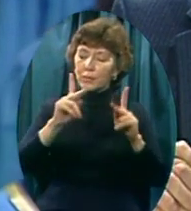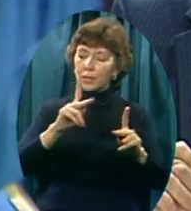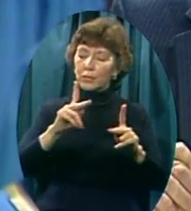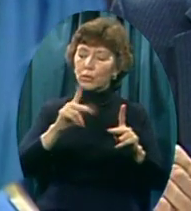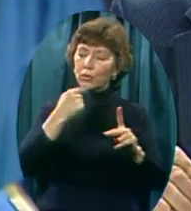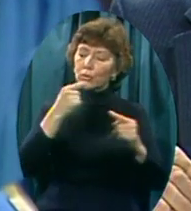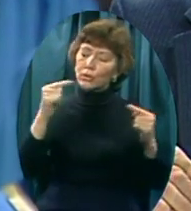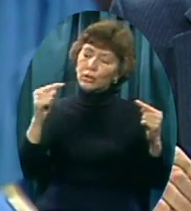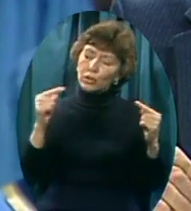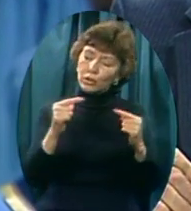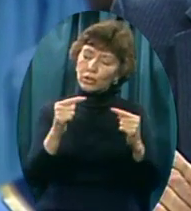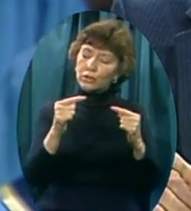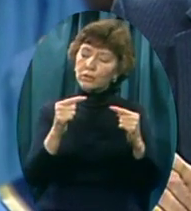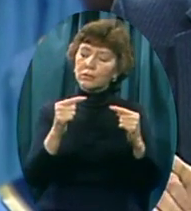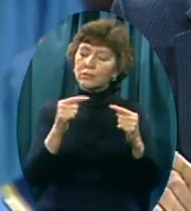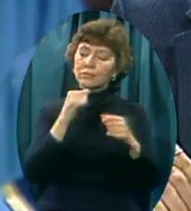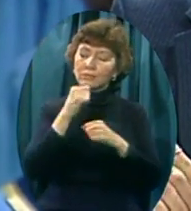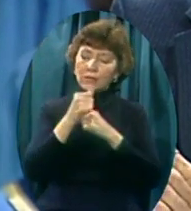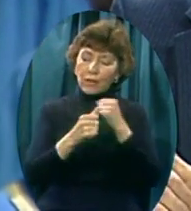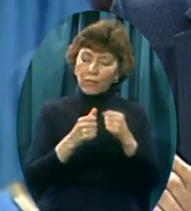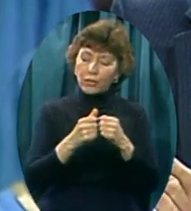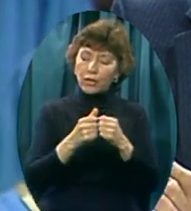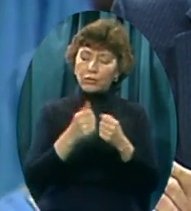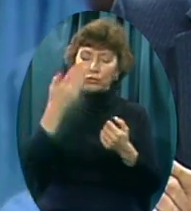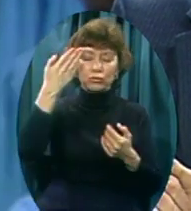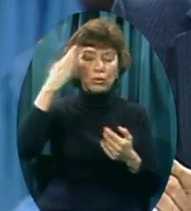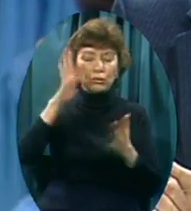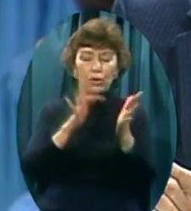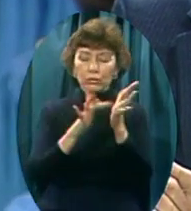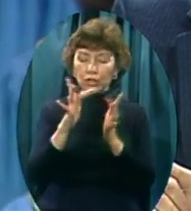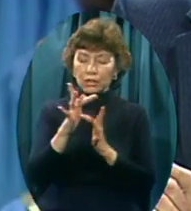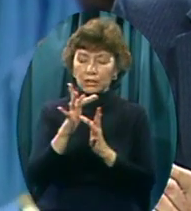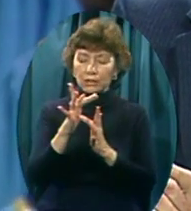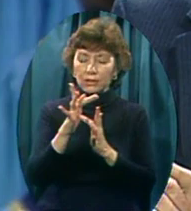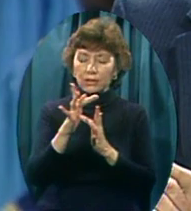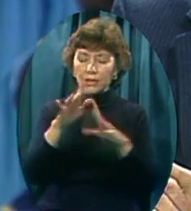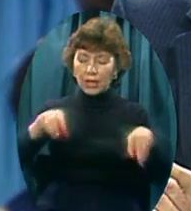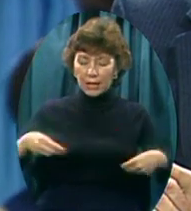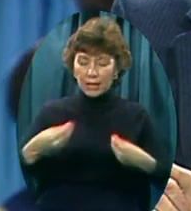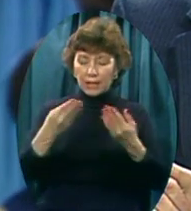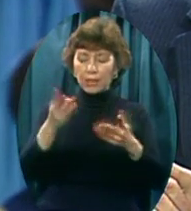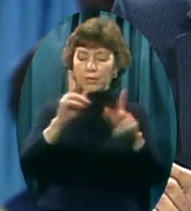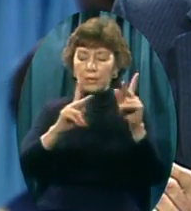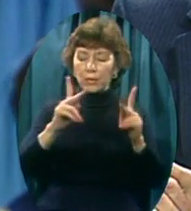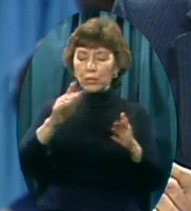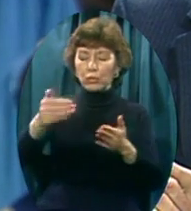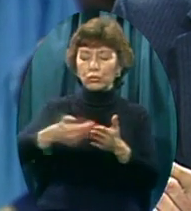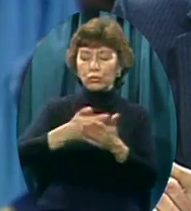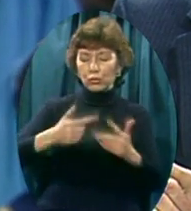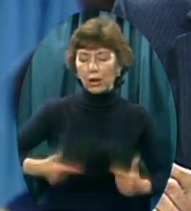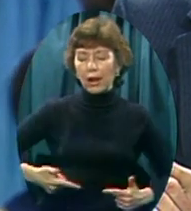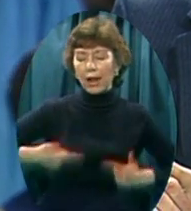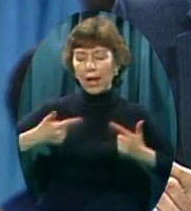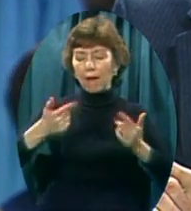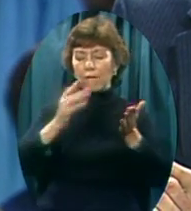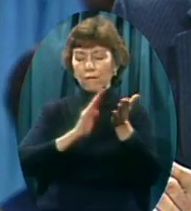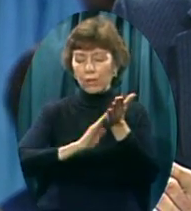available in Christ Grant forgiveness of sins Eternal life New life To others